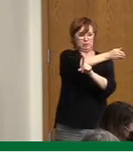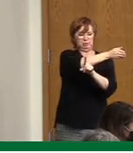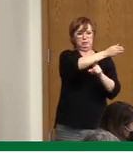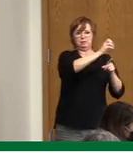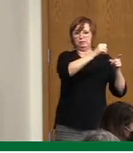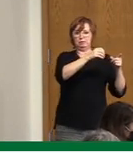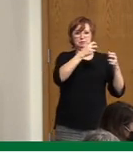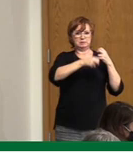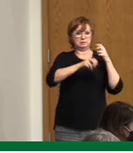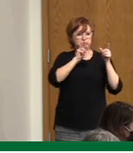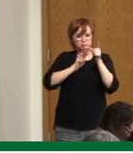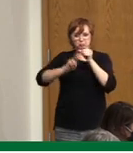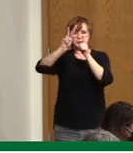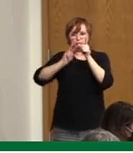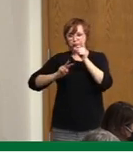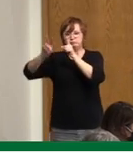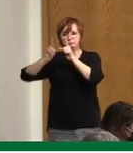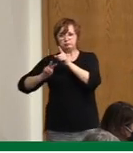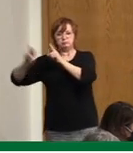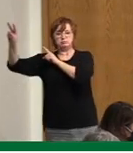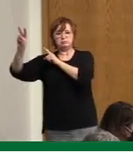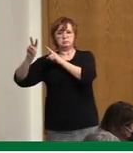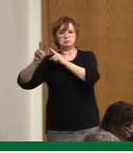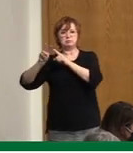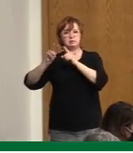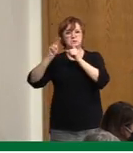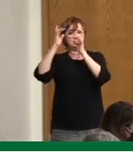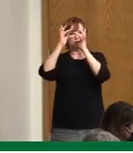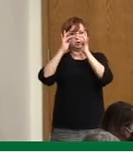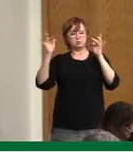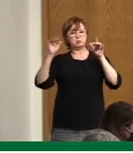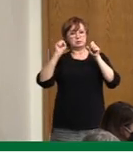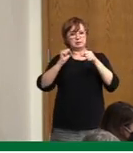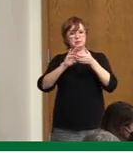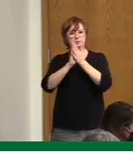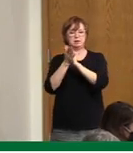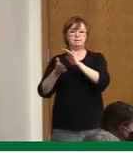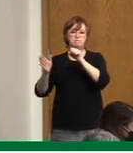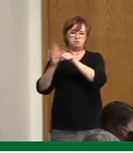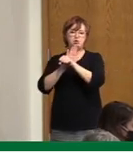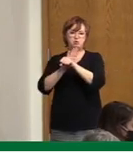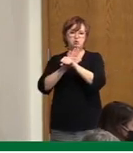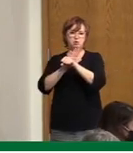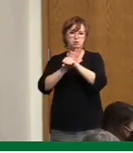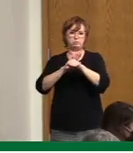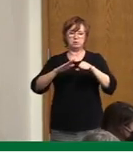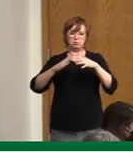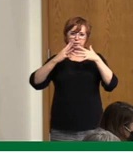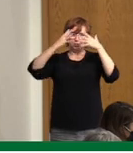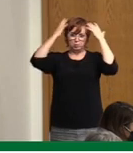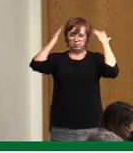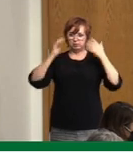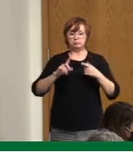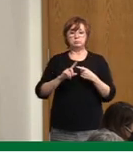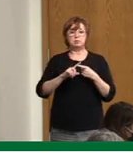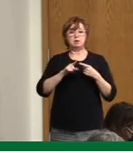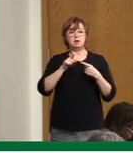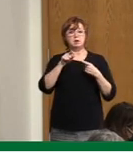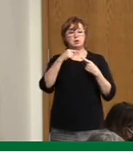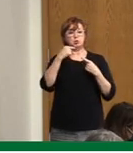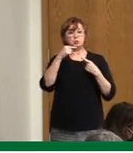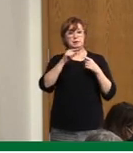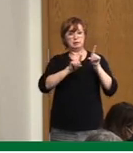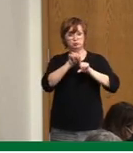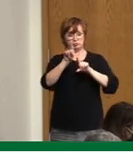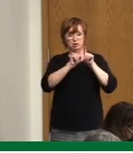on ICU capacity. So this again is showing that while the green stars are bending a bit down